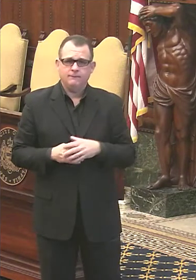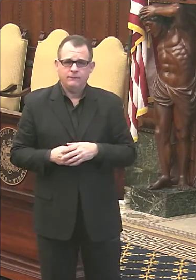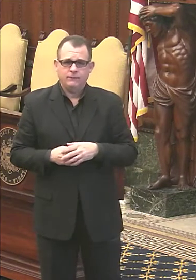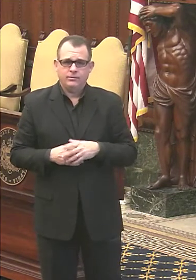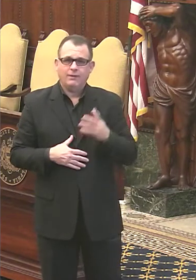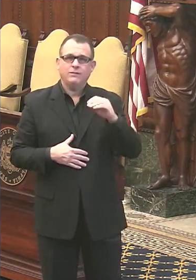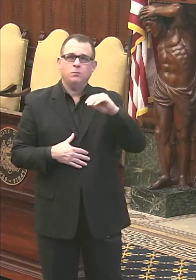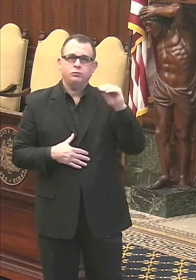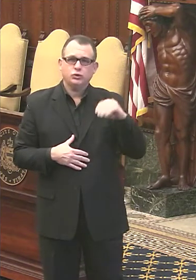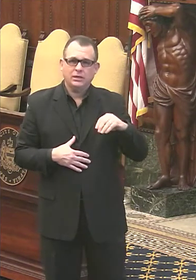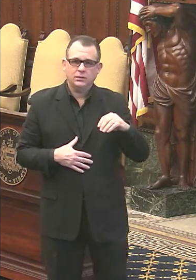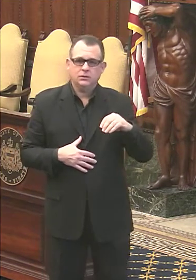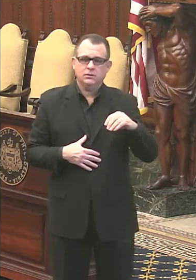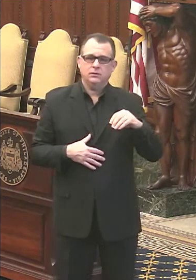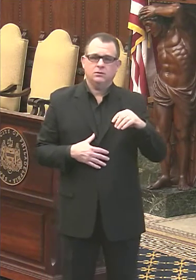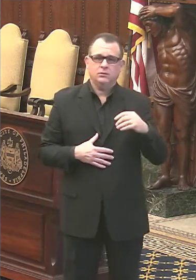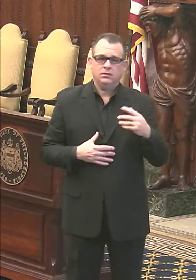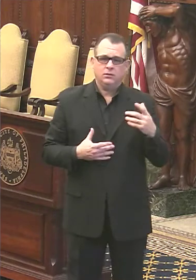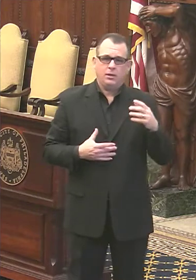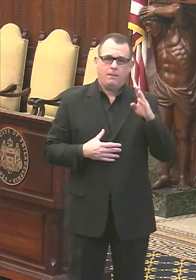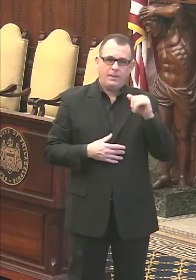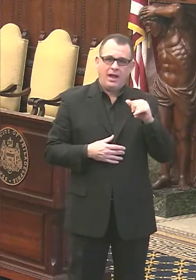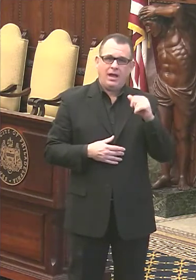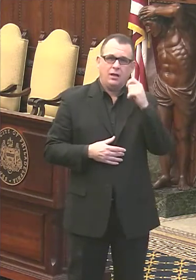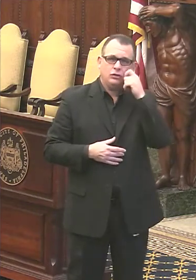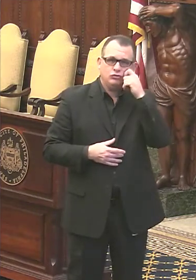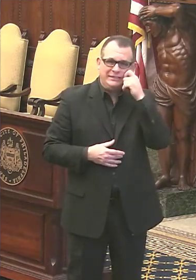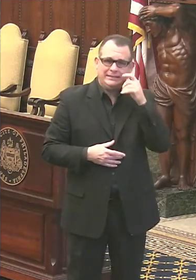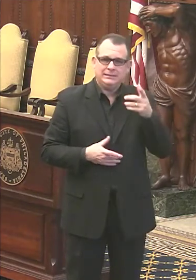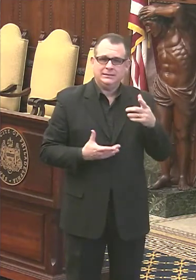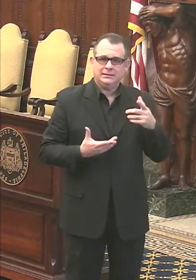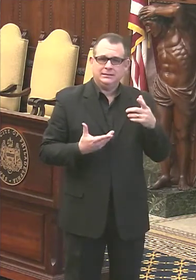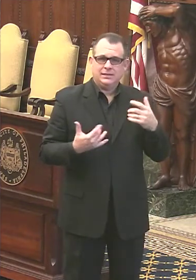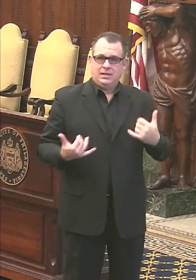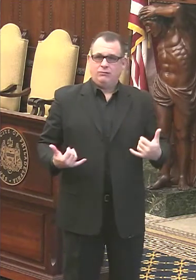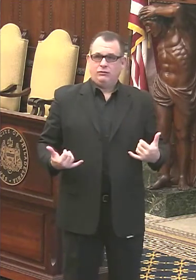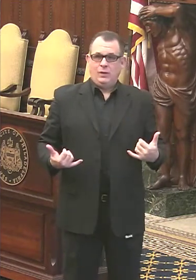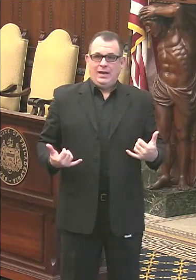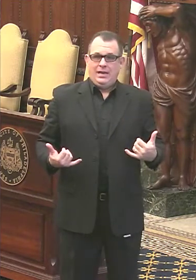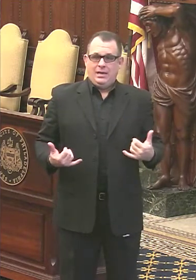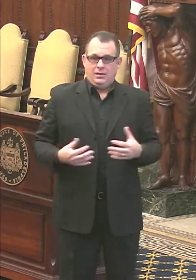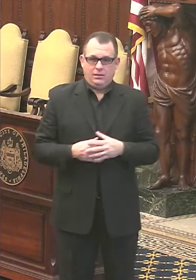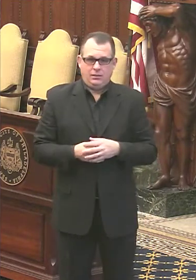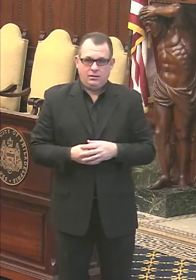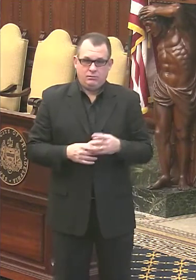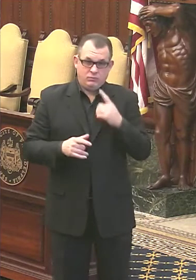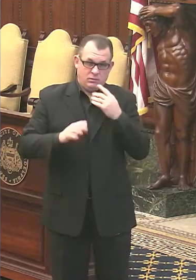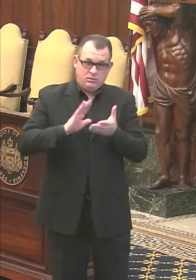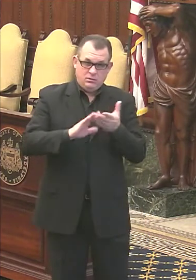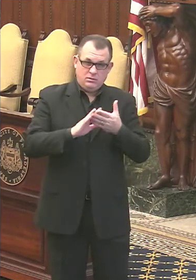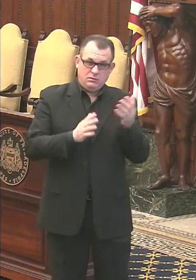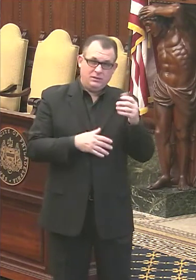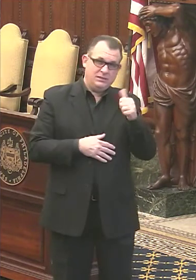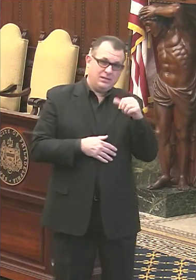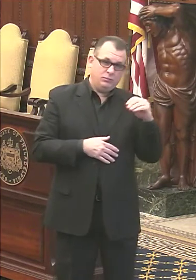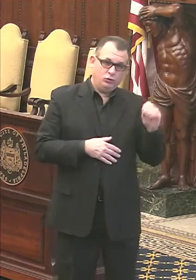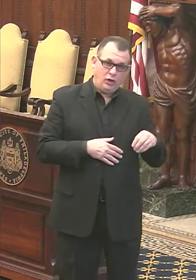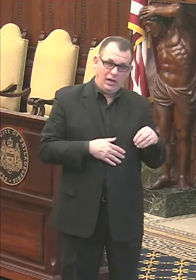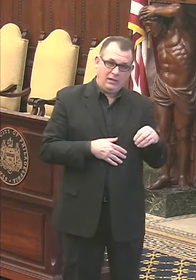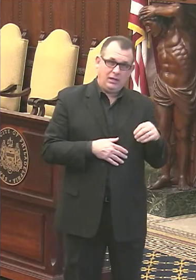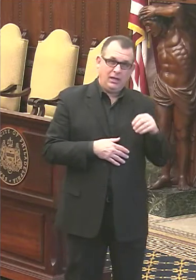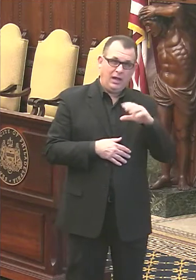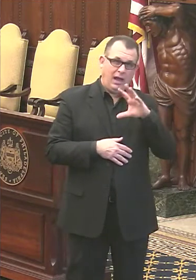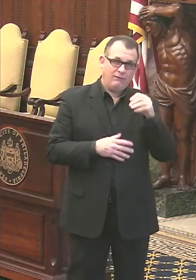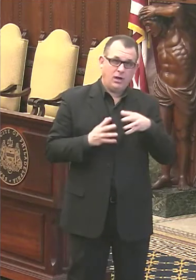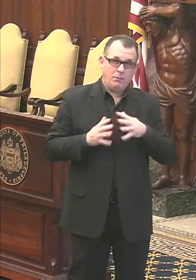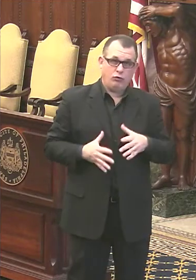uh, by race in the past. And today, uh, it has been running about 10% African American, which we